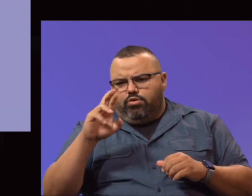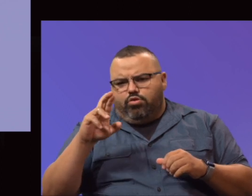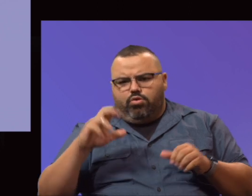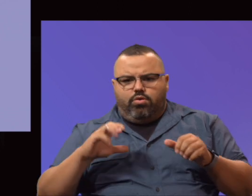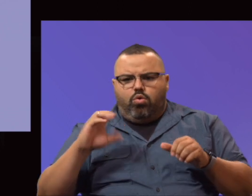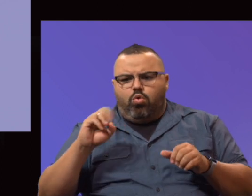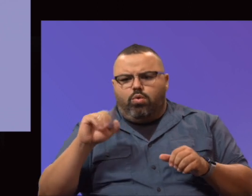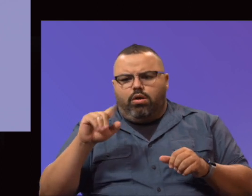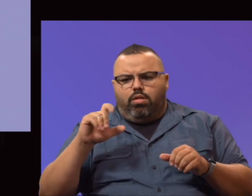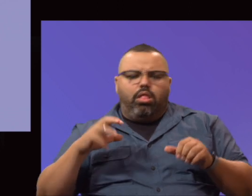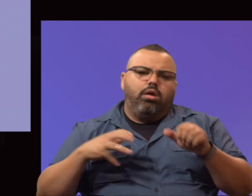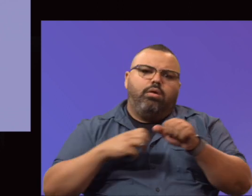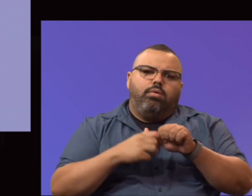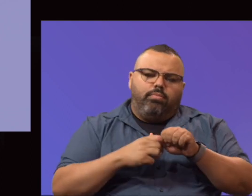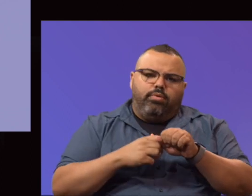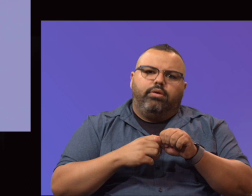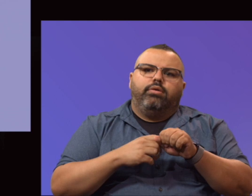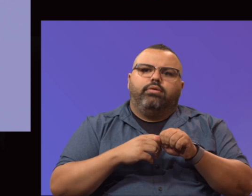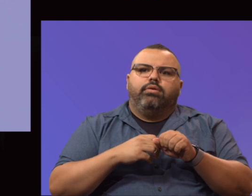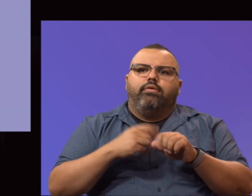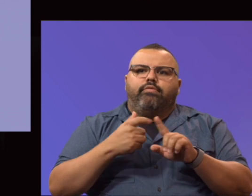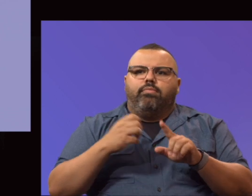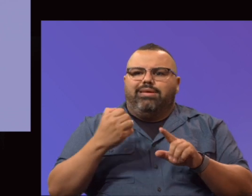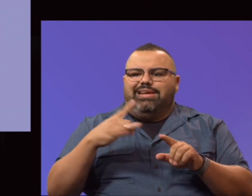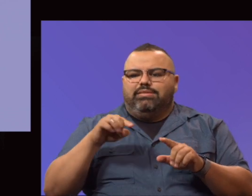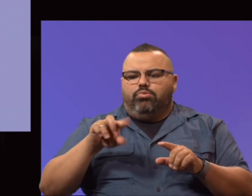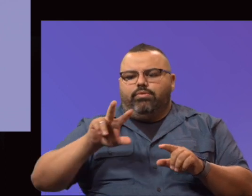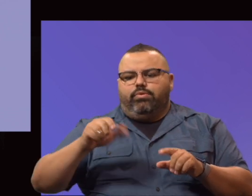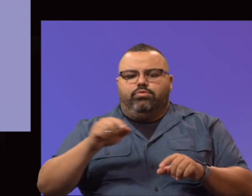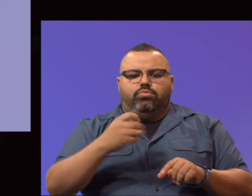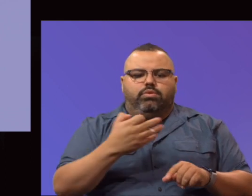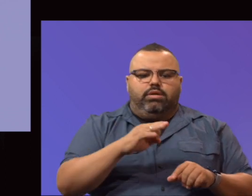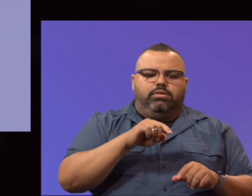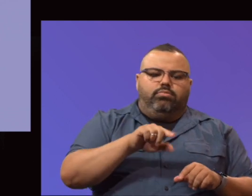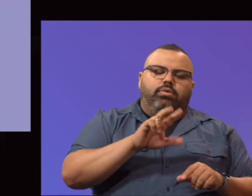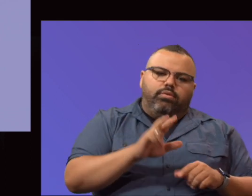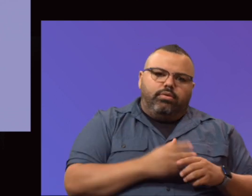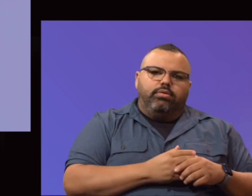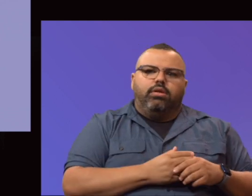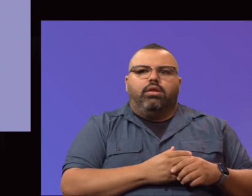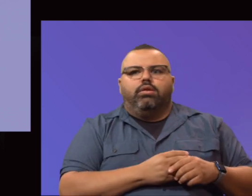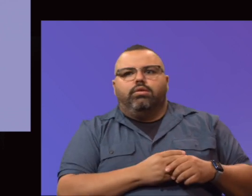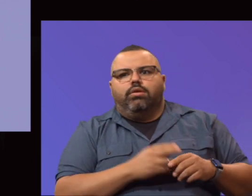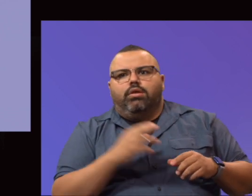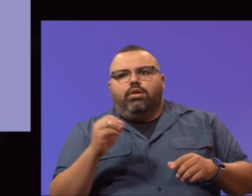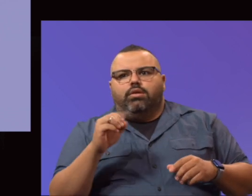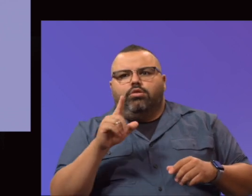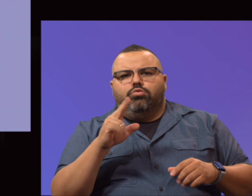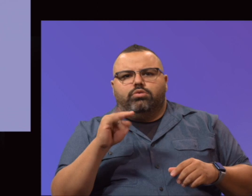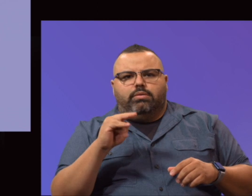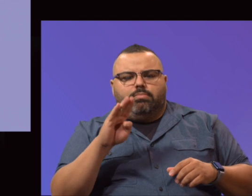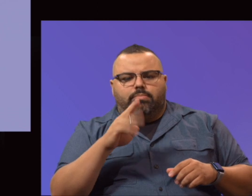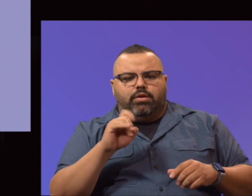Oracle databases from 18.3 to 19.3. And Ellucian Banner upgrade. The DBA team upgraded to